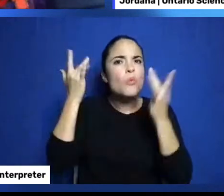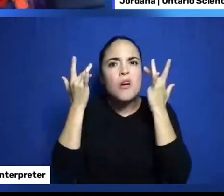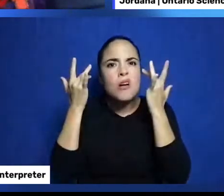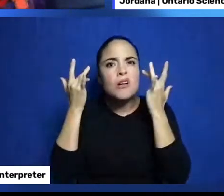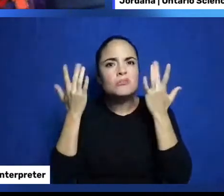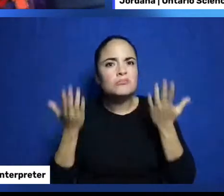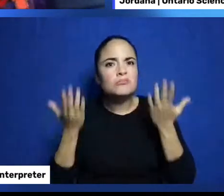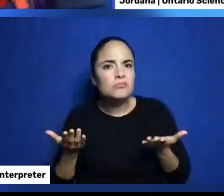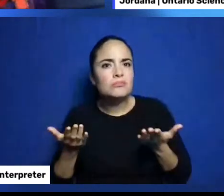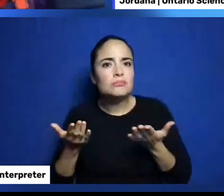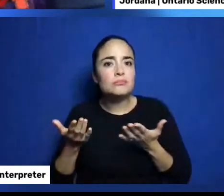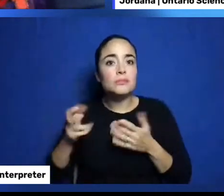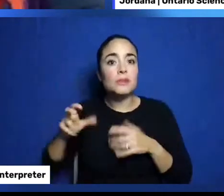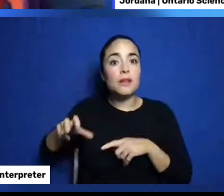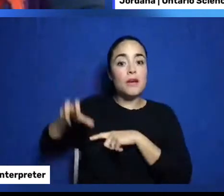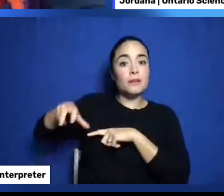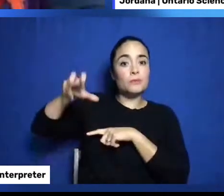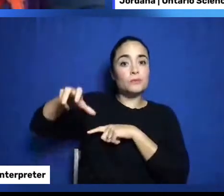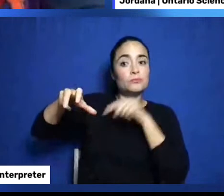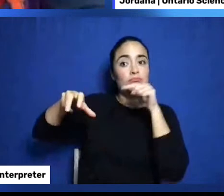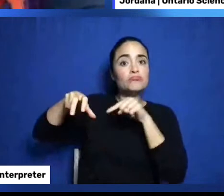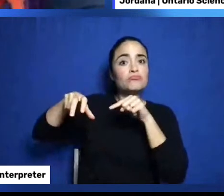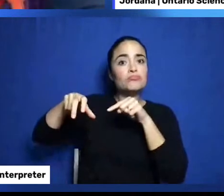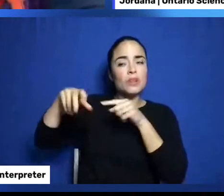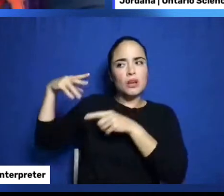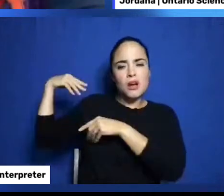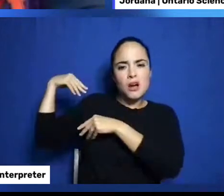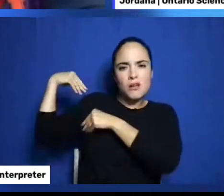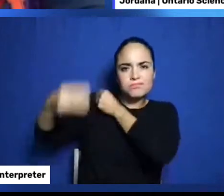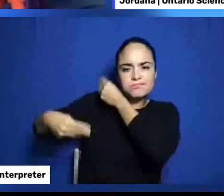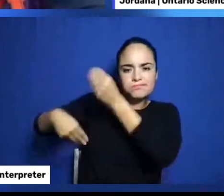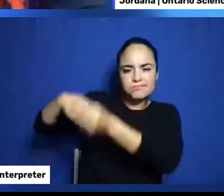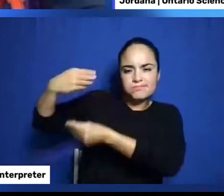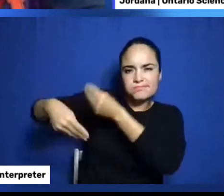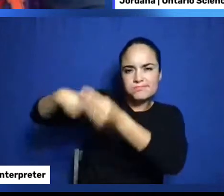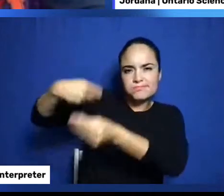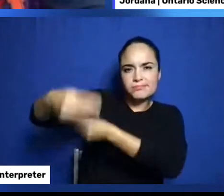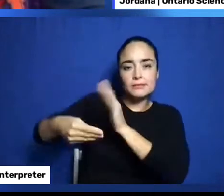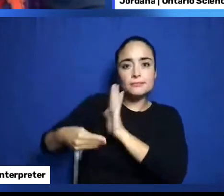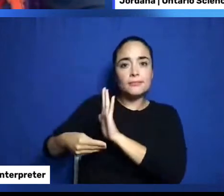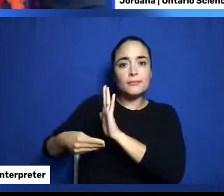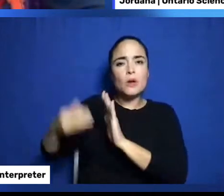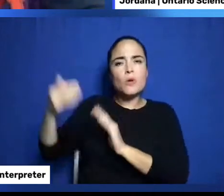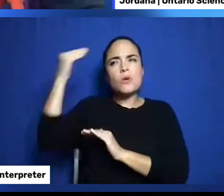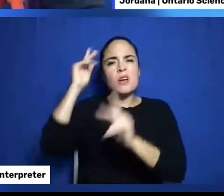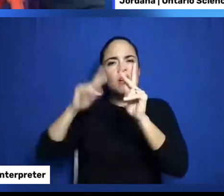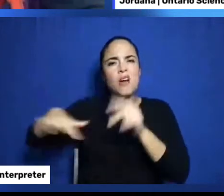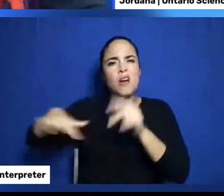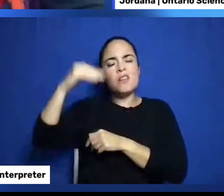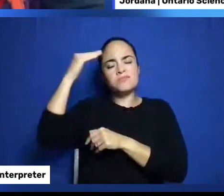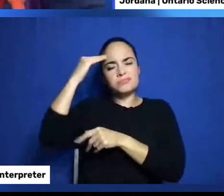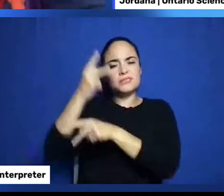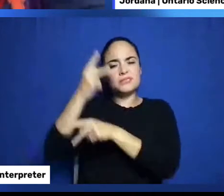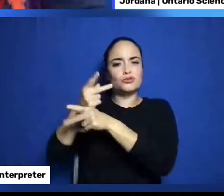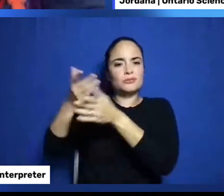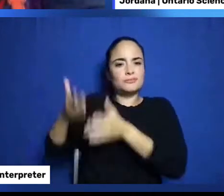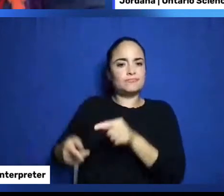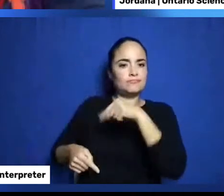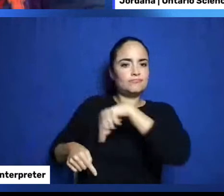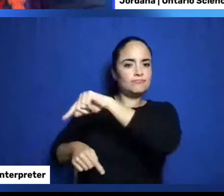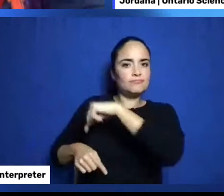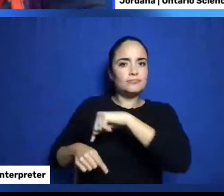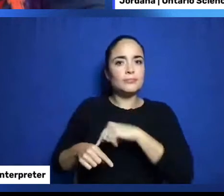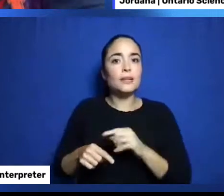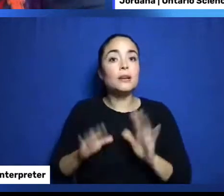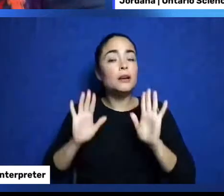And, through many knowledge keepers. And, it was engineered to be that way.